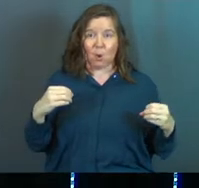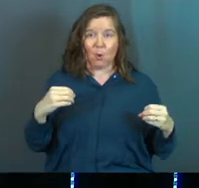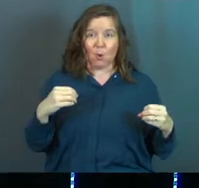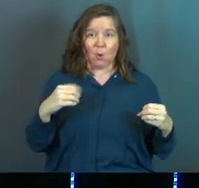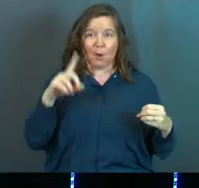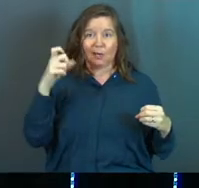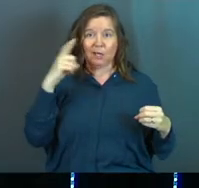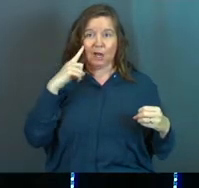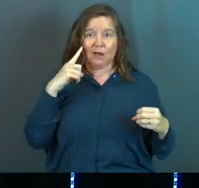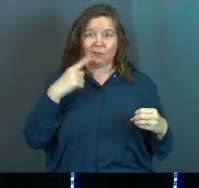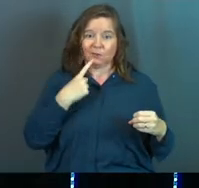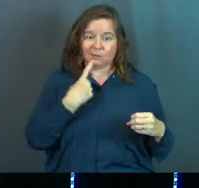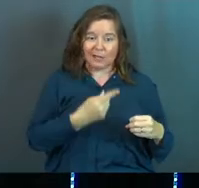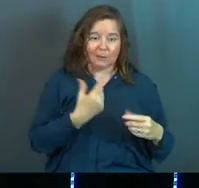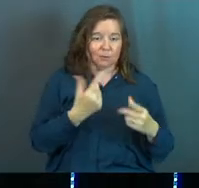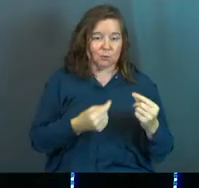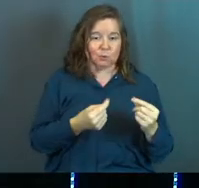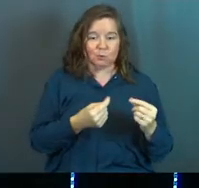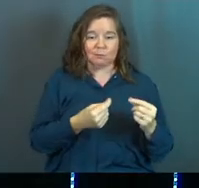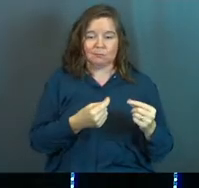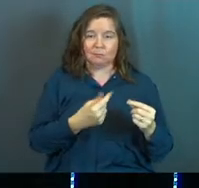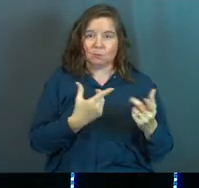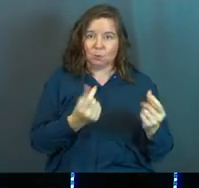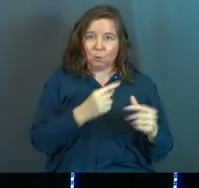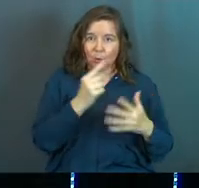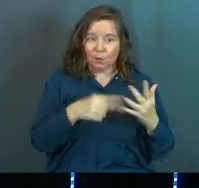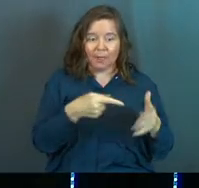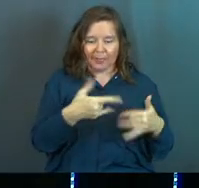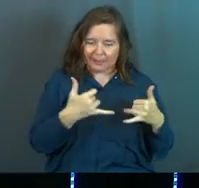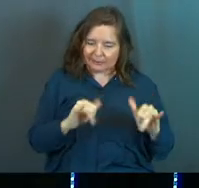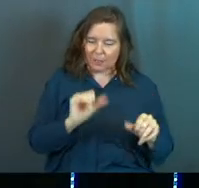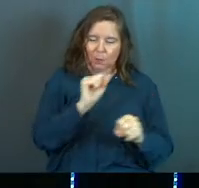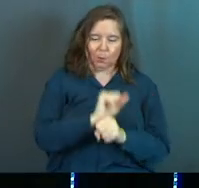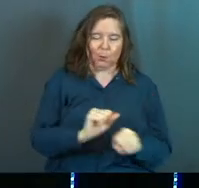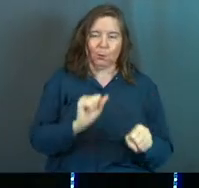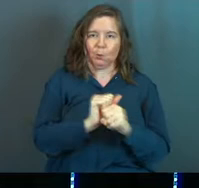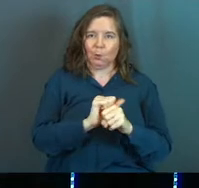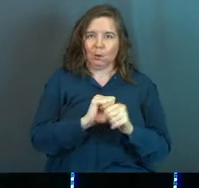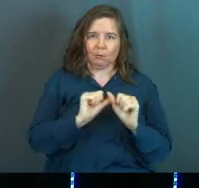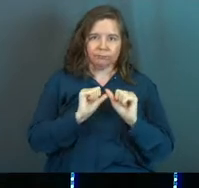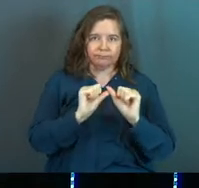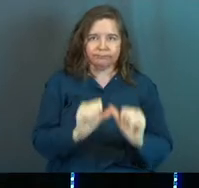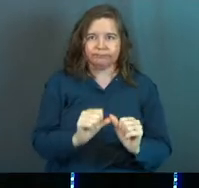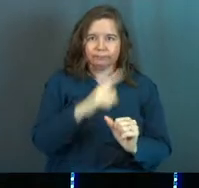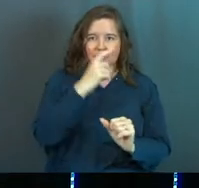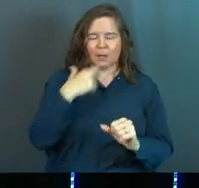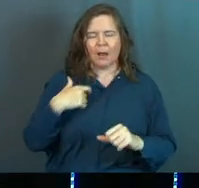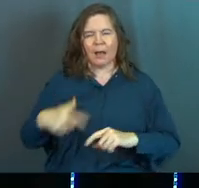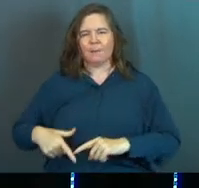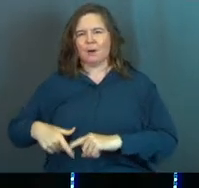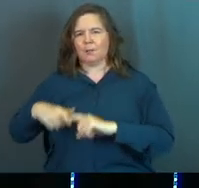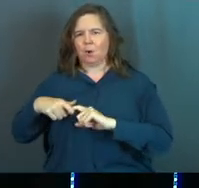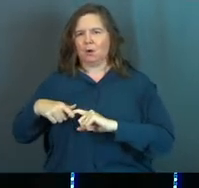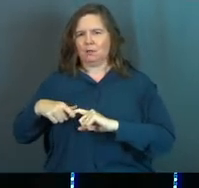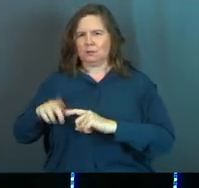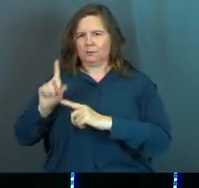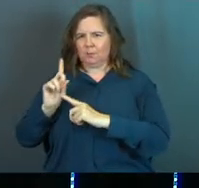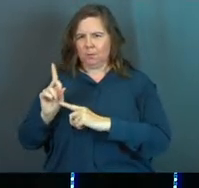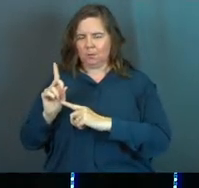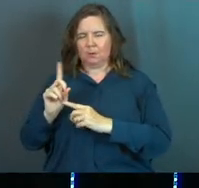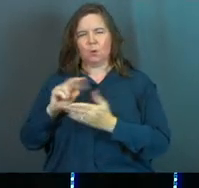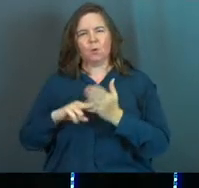governor or ruler to make them work, they labor all summer. I'm going to pause there really quick.